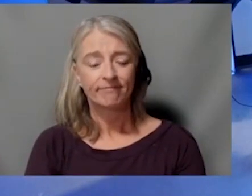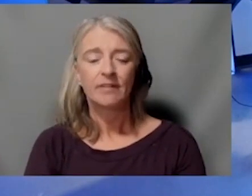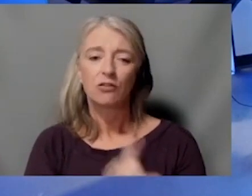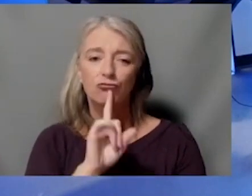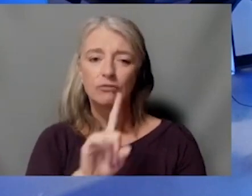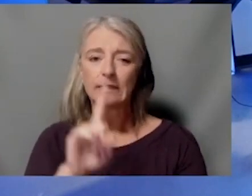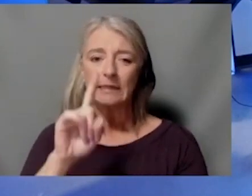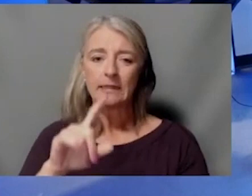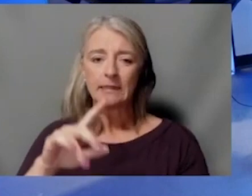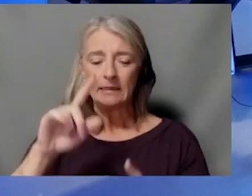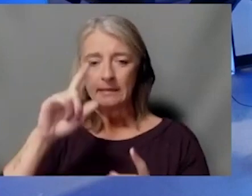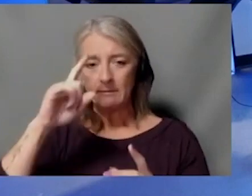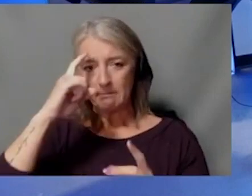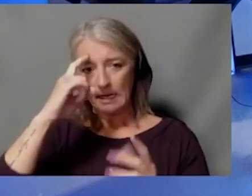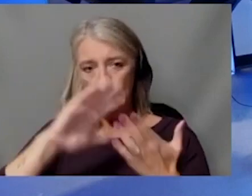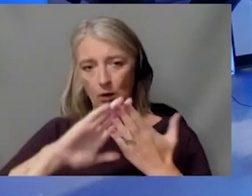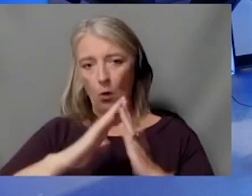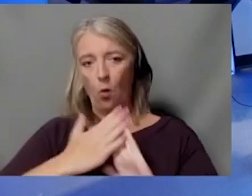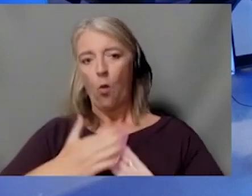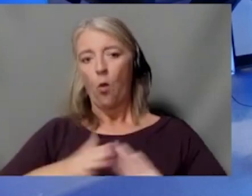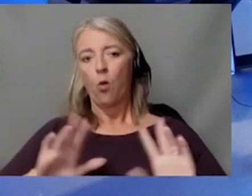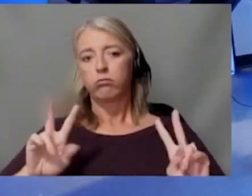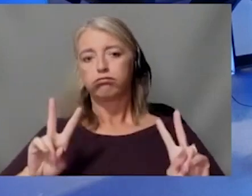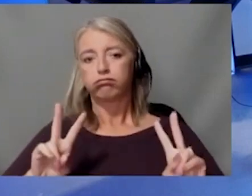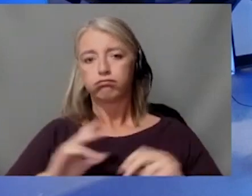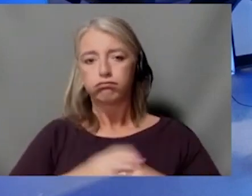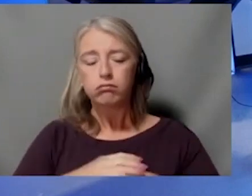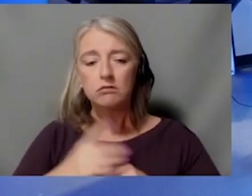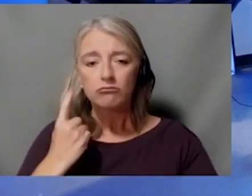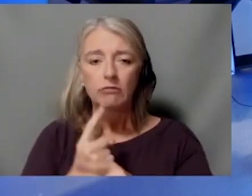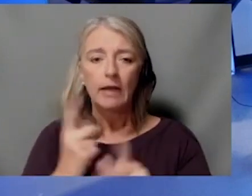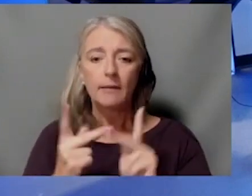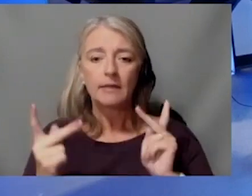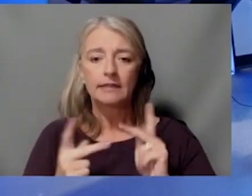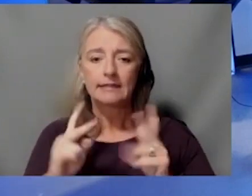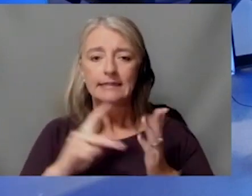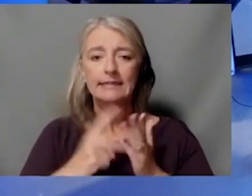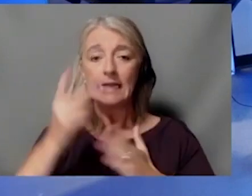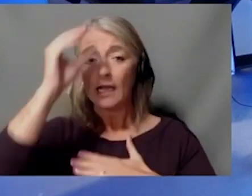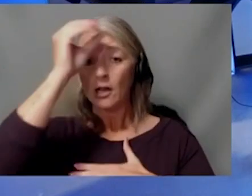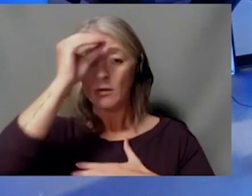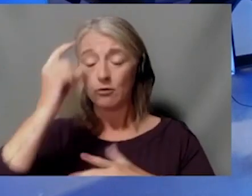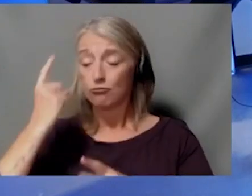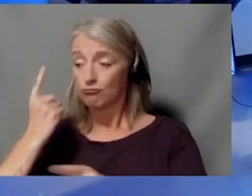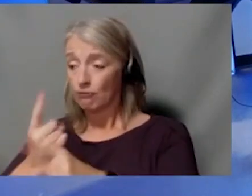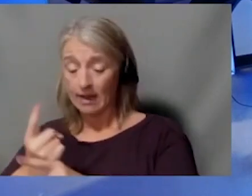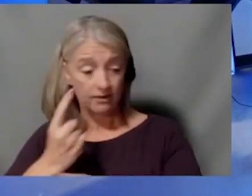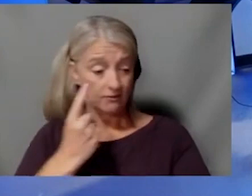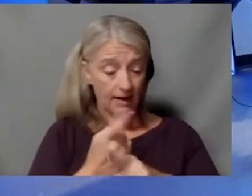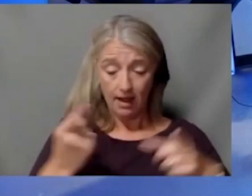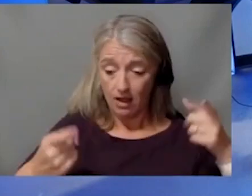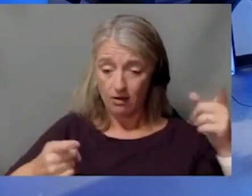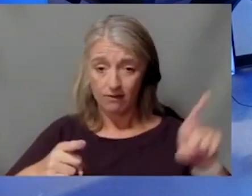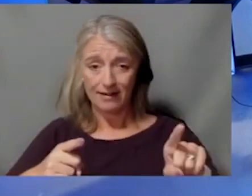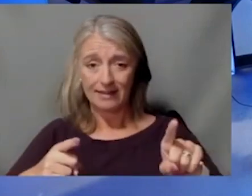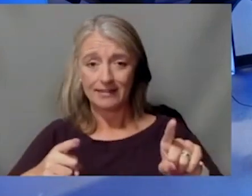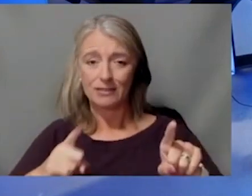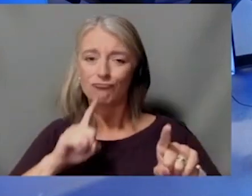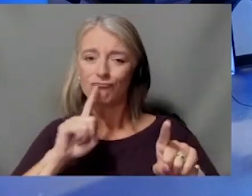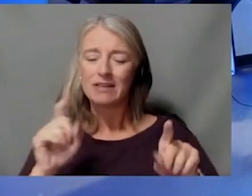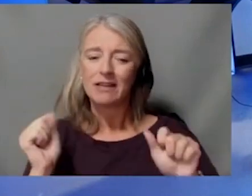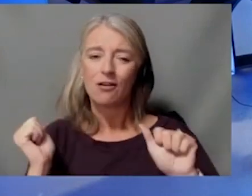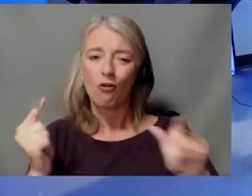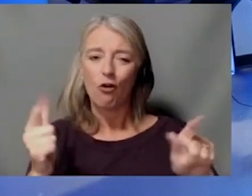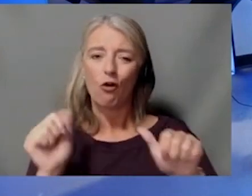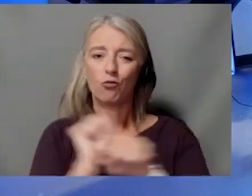or if we're a second opinion, that you were in the right place to begin with. So it's good to everybody working together for the patient. I to get to some